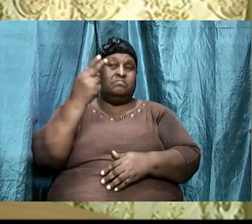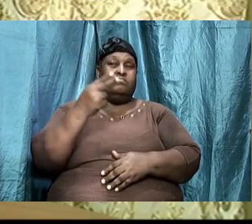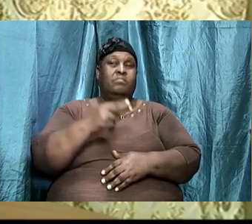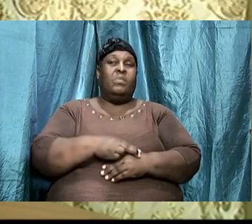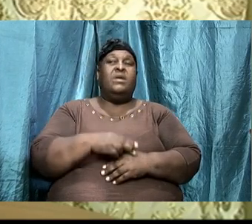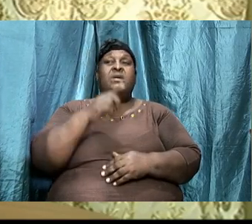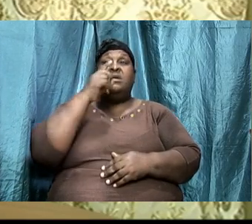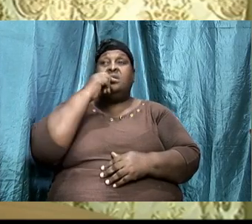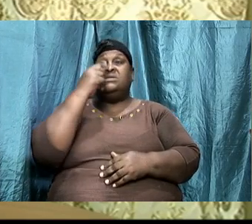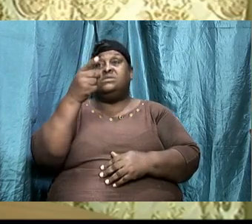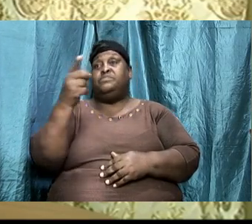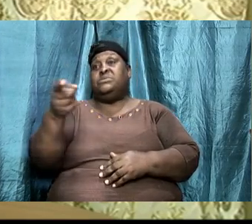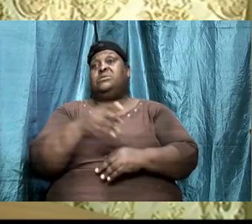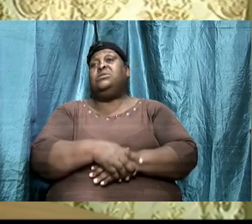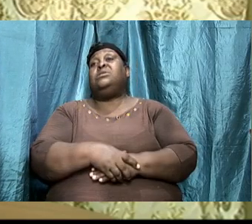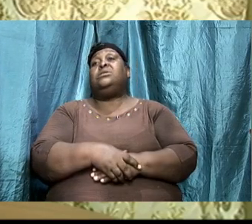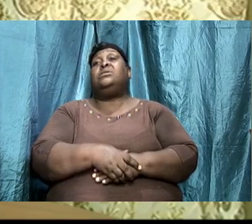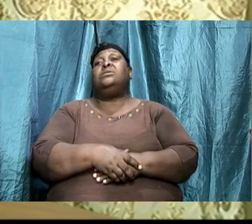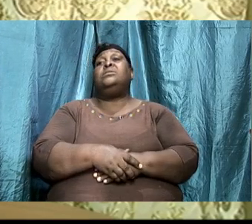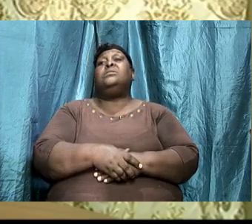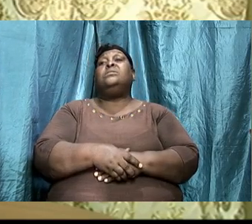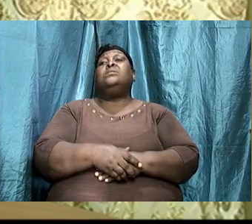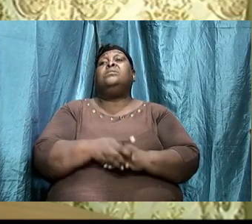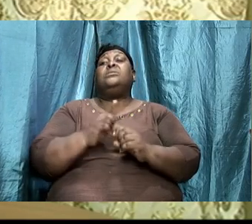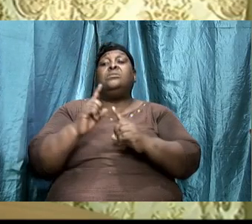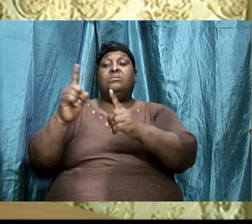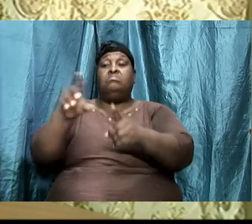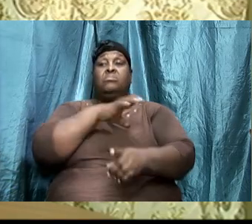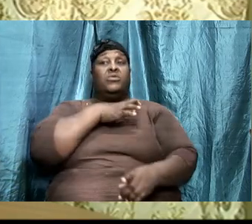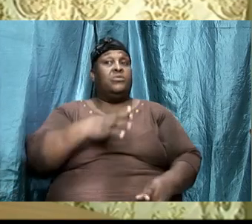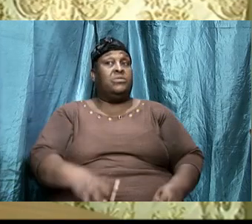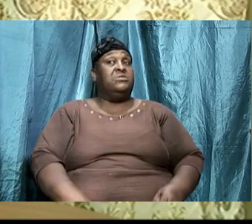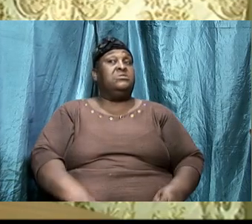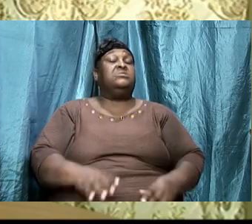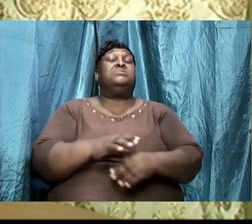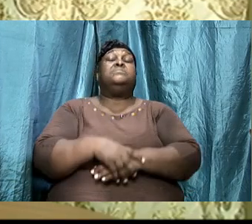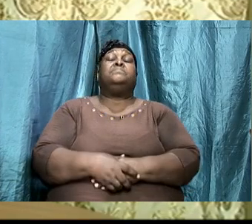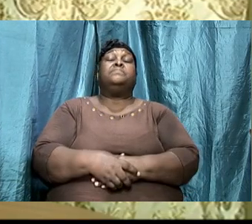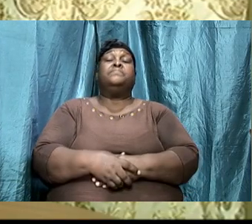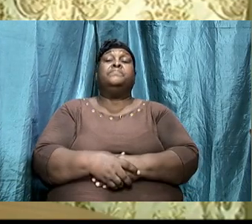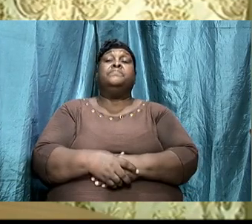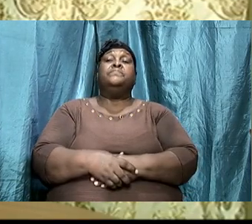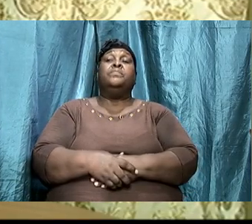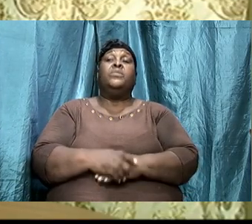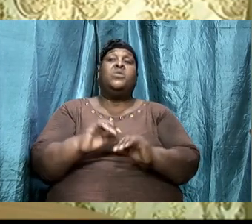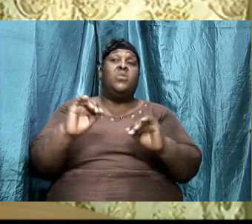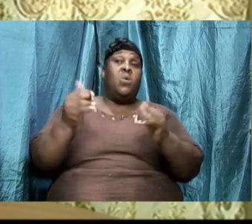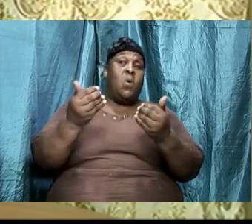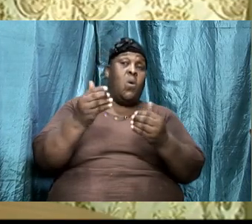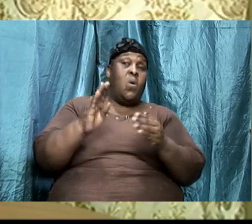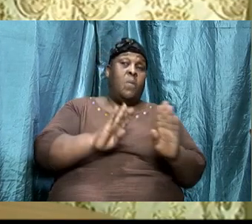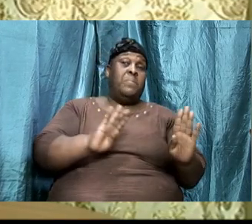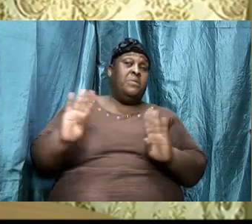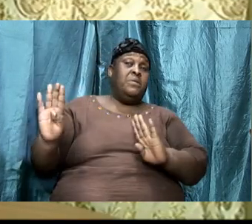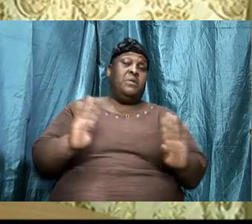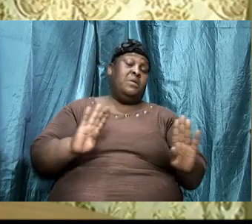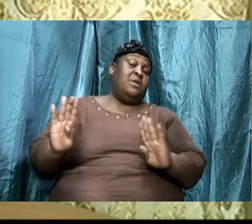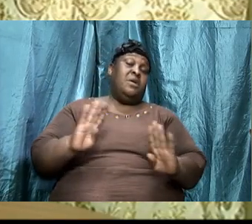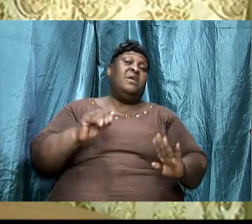exhorts and directs Christians, right, how to behave themselves